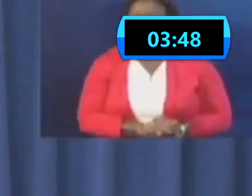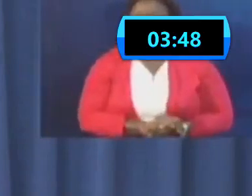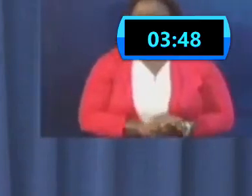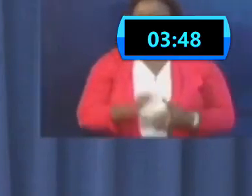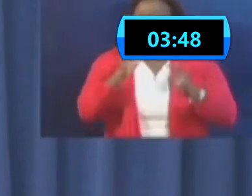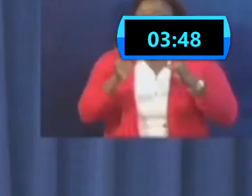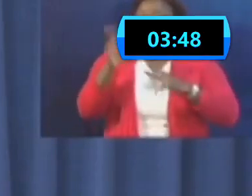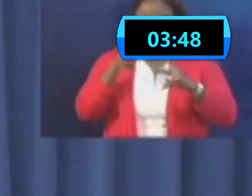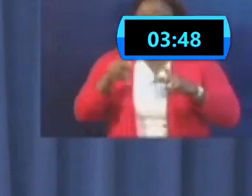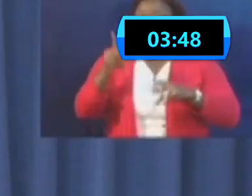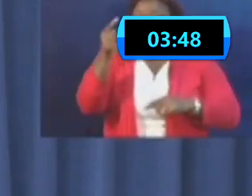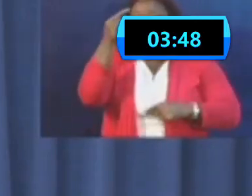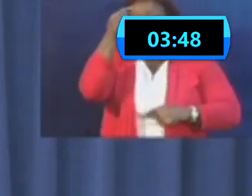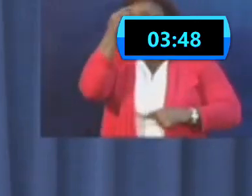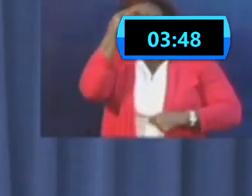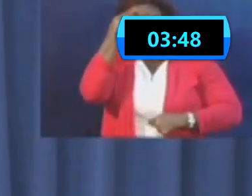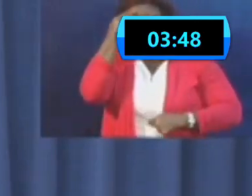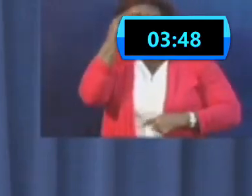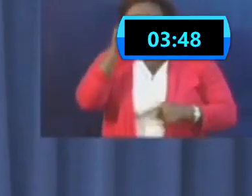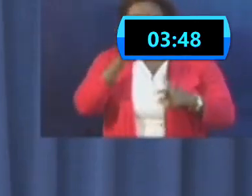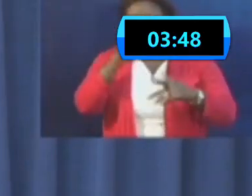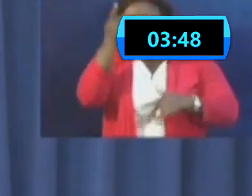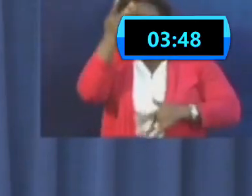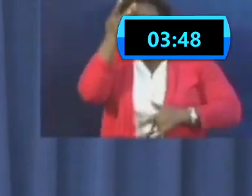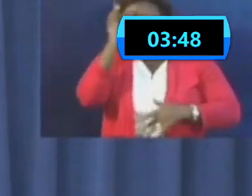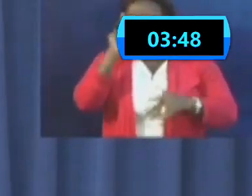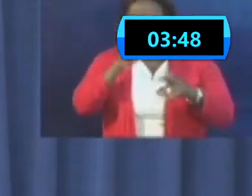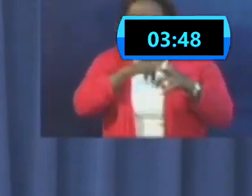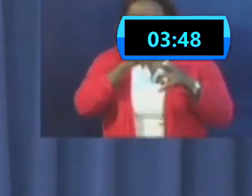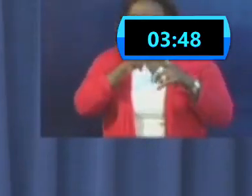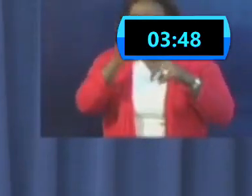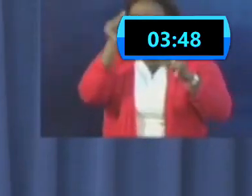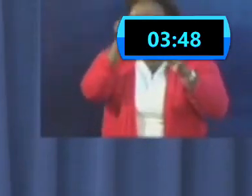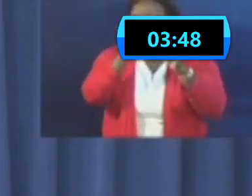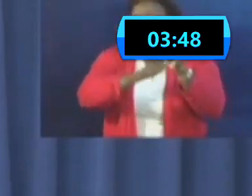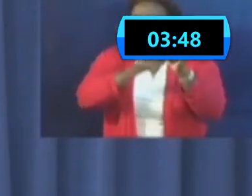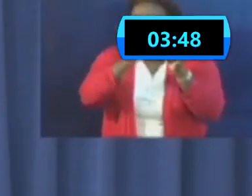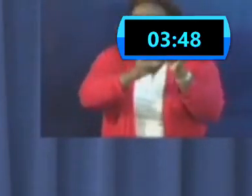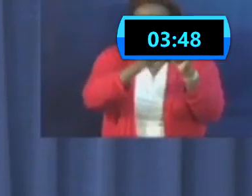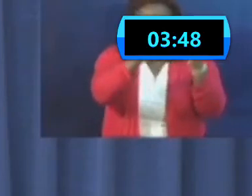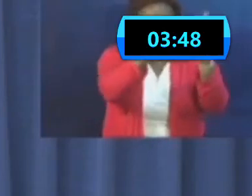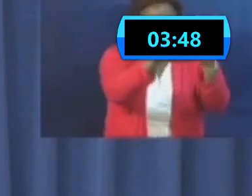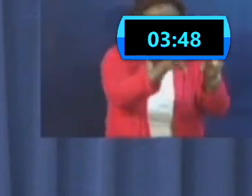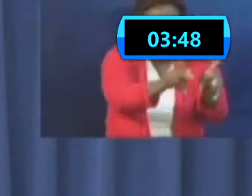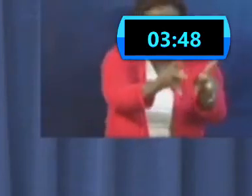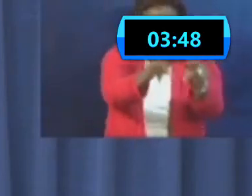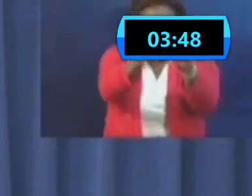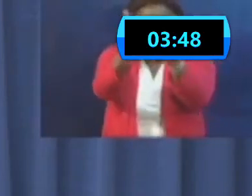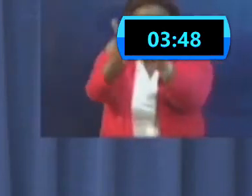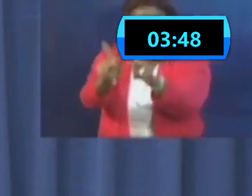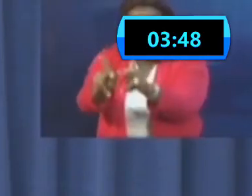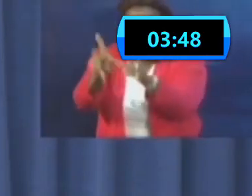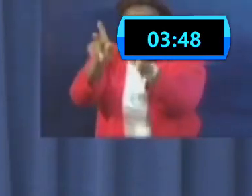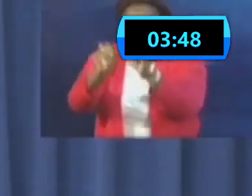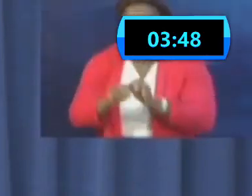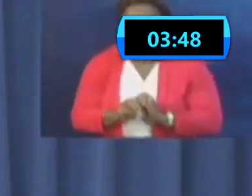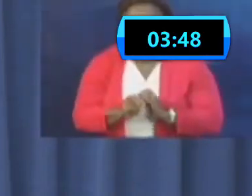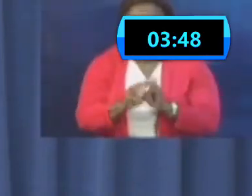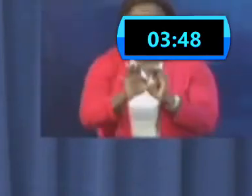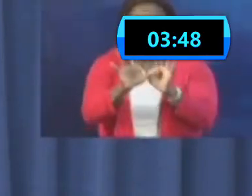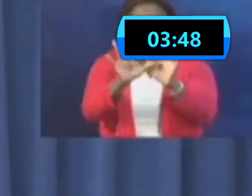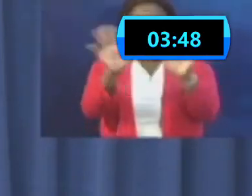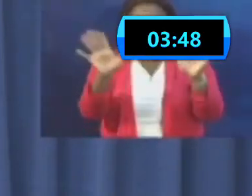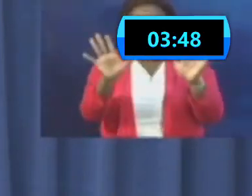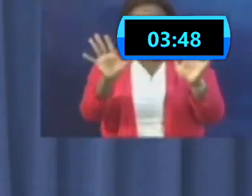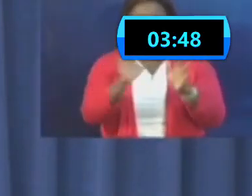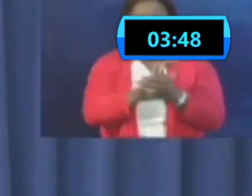are sick, it's an ailment and every one of us is exposed to it, so there's no point in taking the position that they are sick